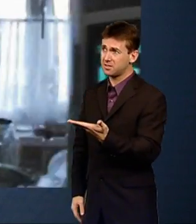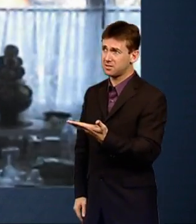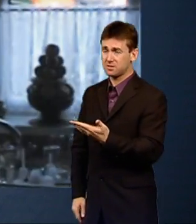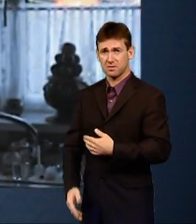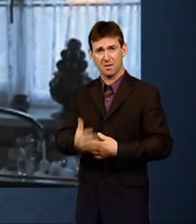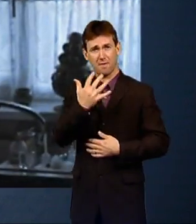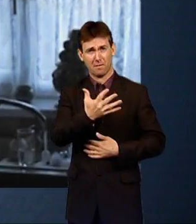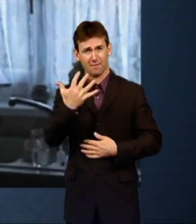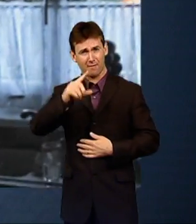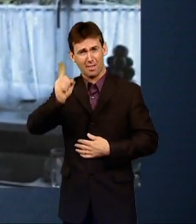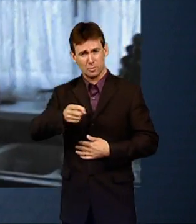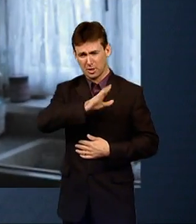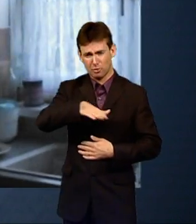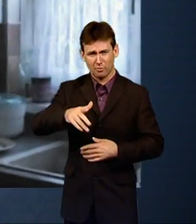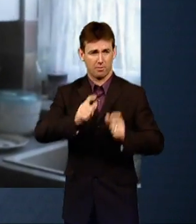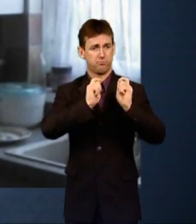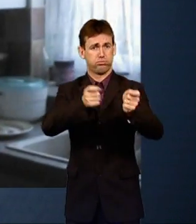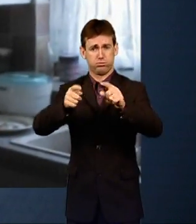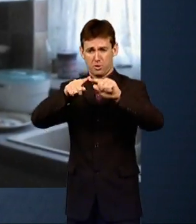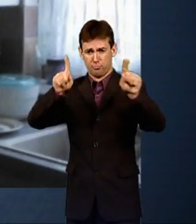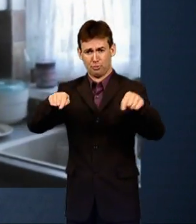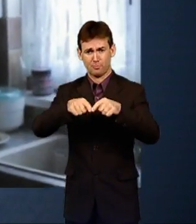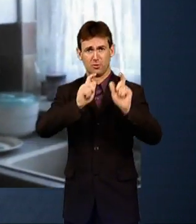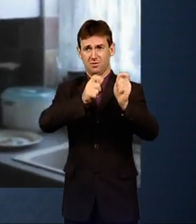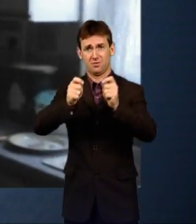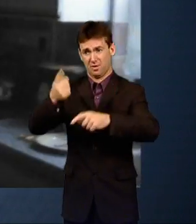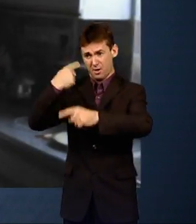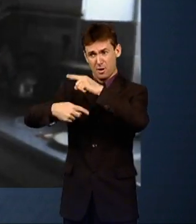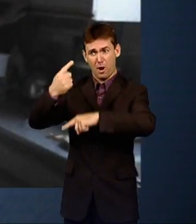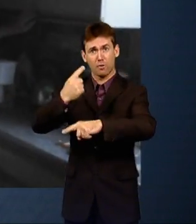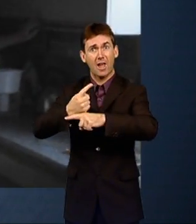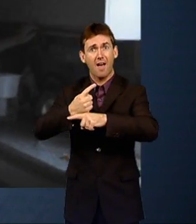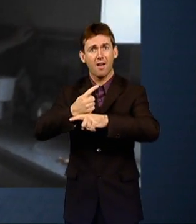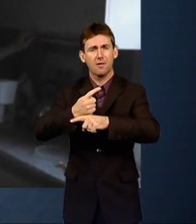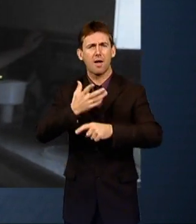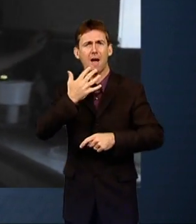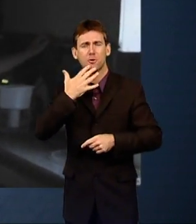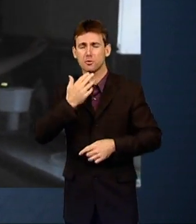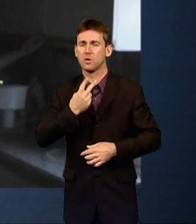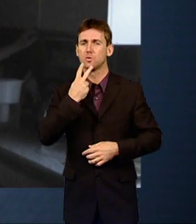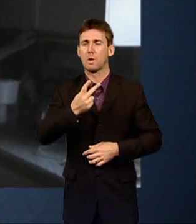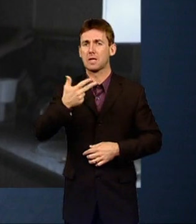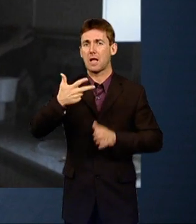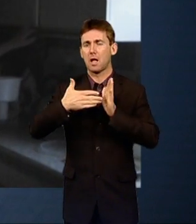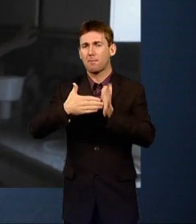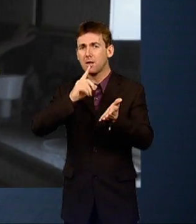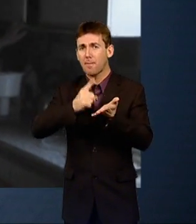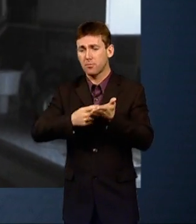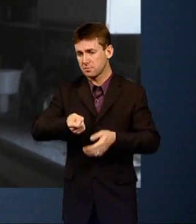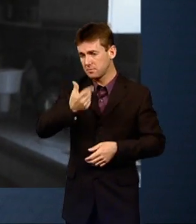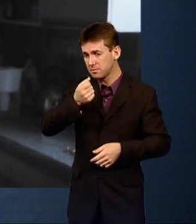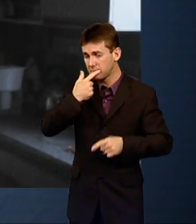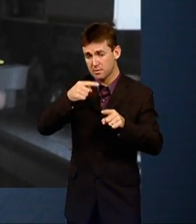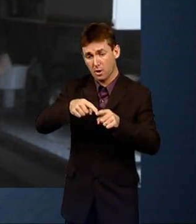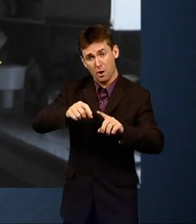last year alone. The cost to the NHS was £28 million. But are they actually helpful in the long